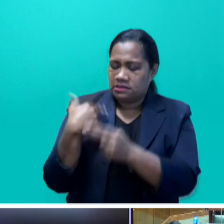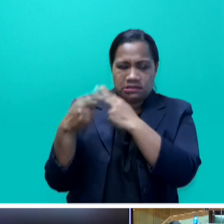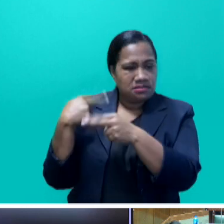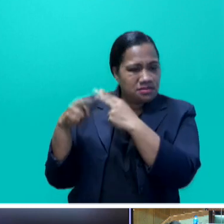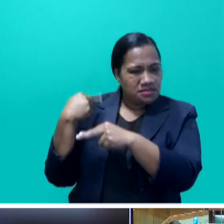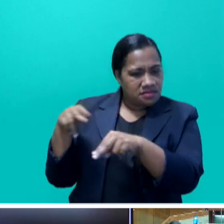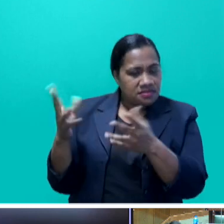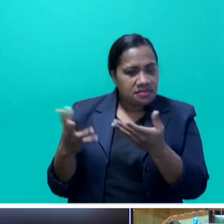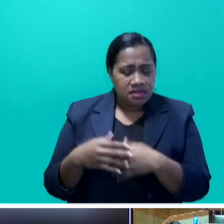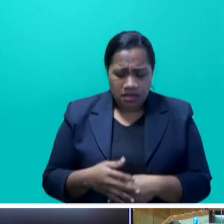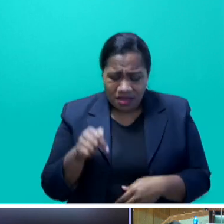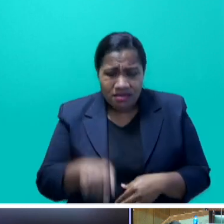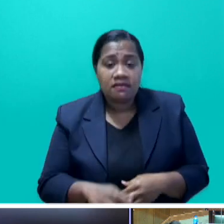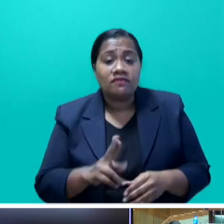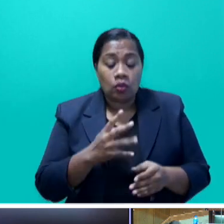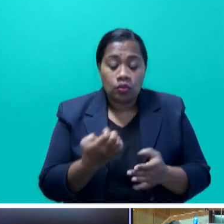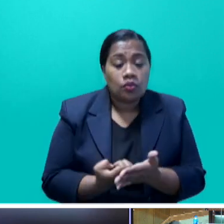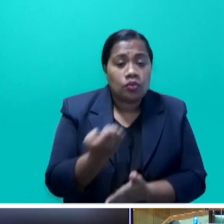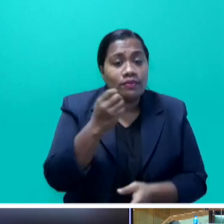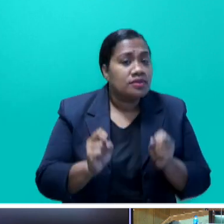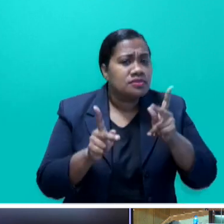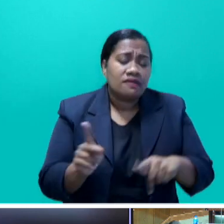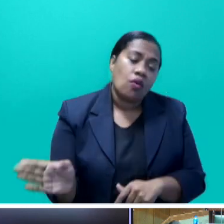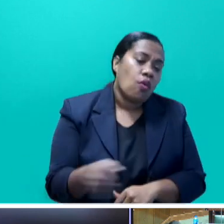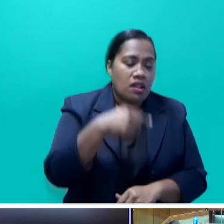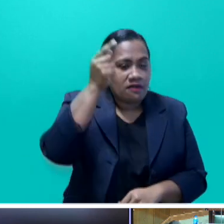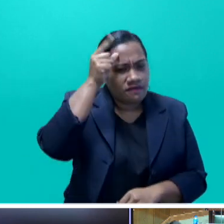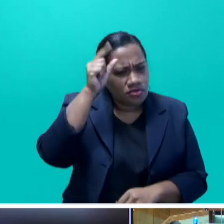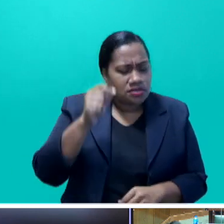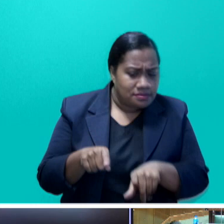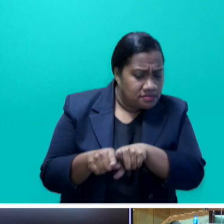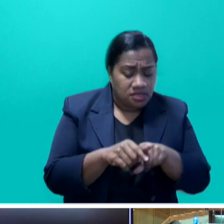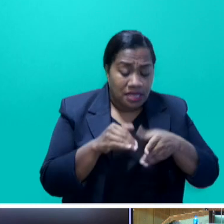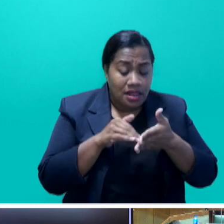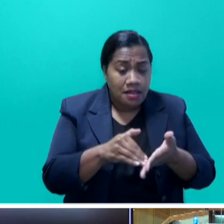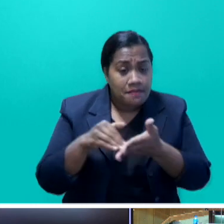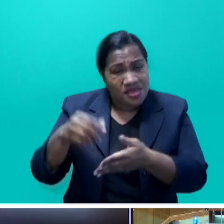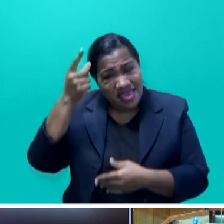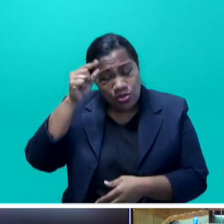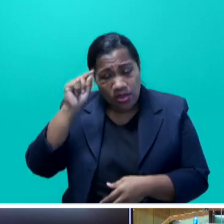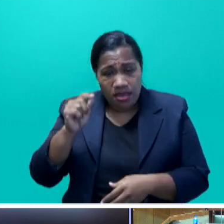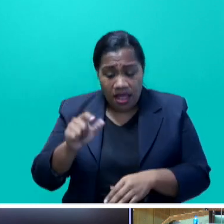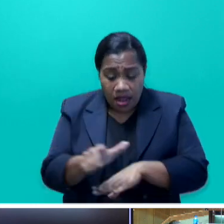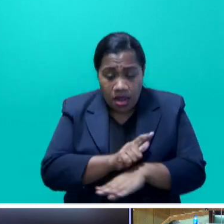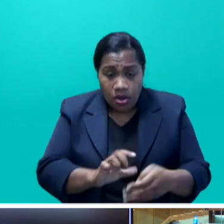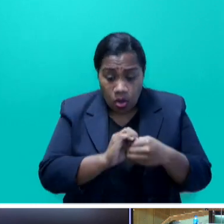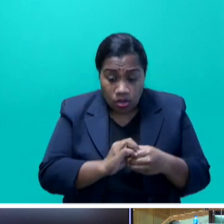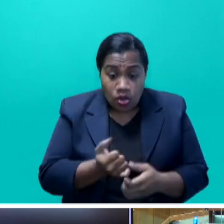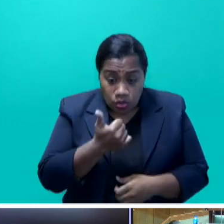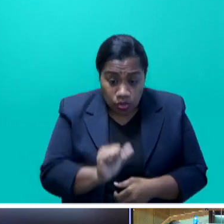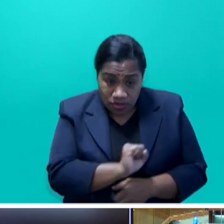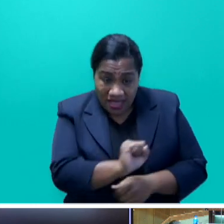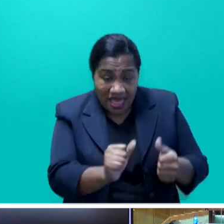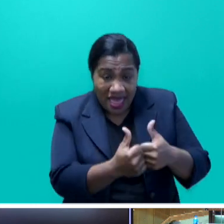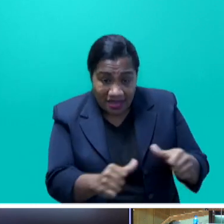opportunity for all Fiji's, and that means helping Tokyo landowners use their assets to improve their lives